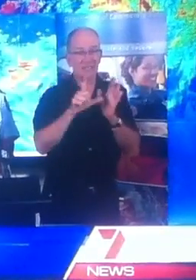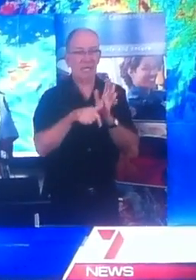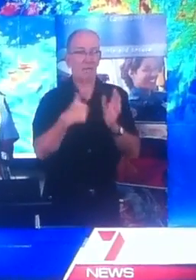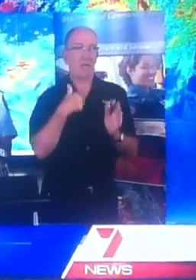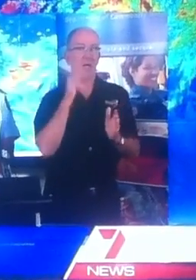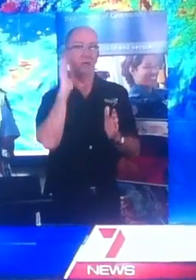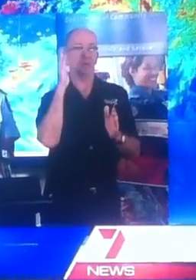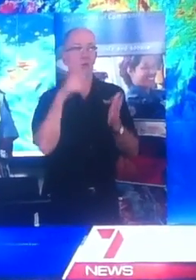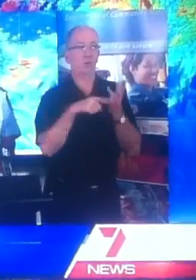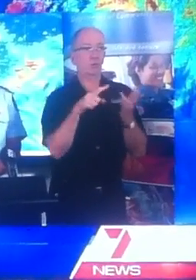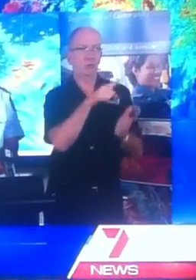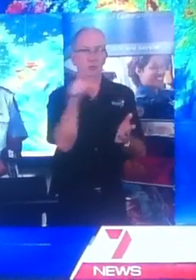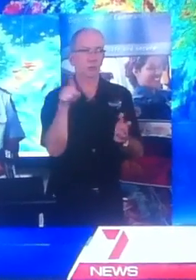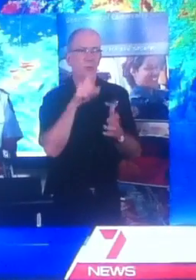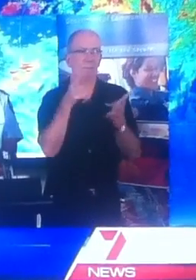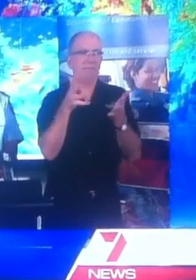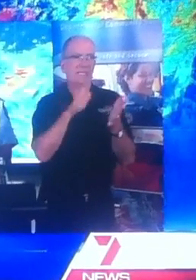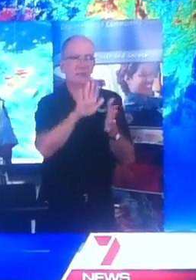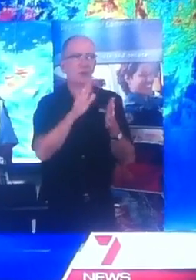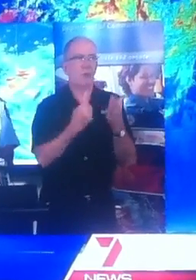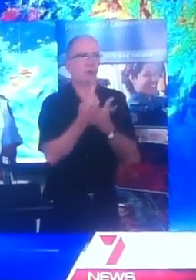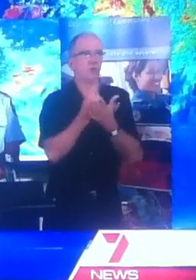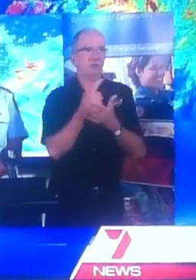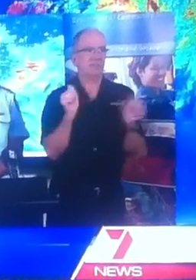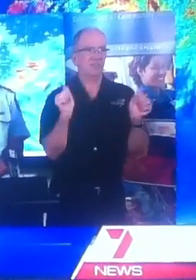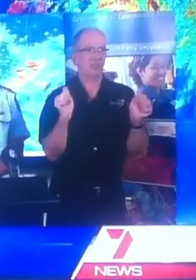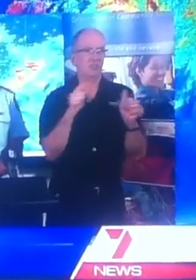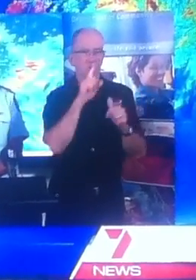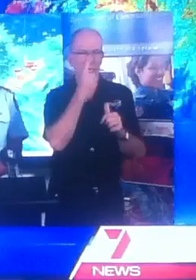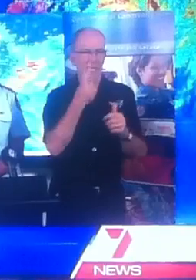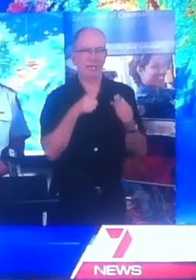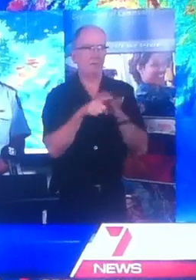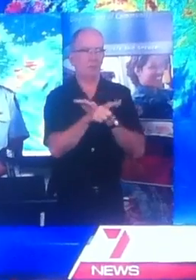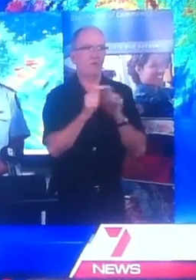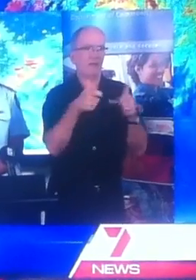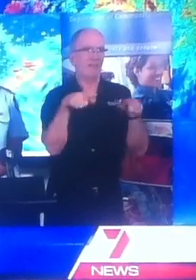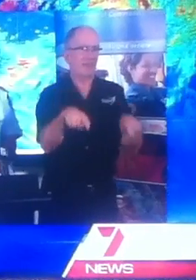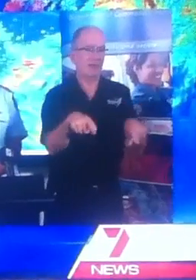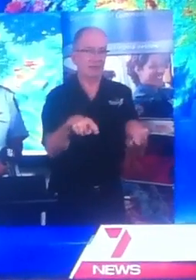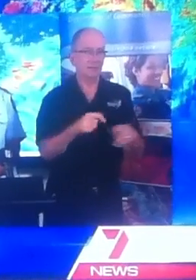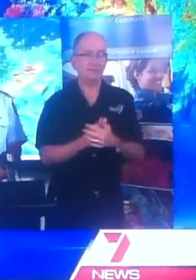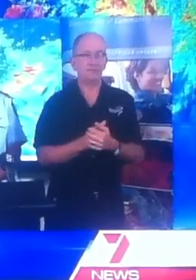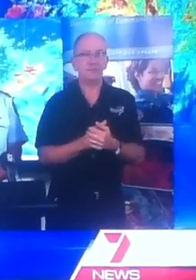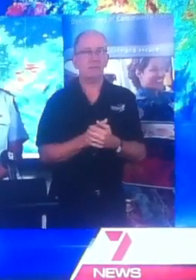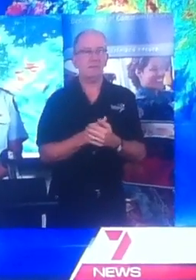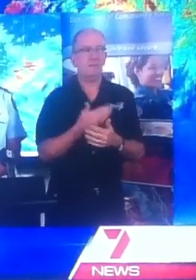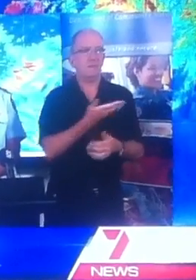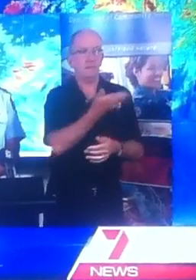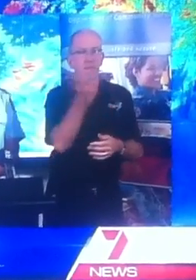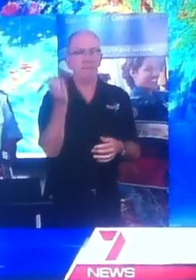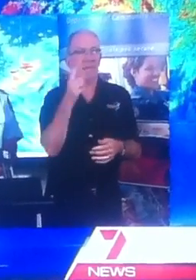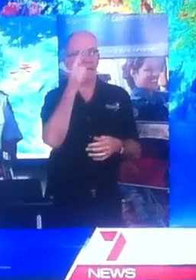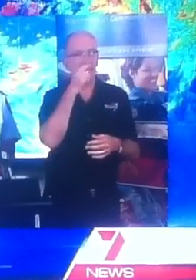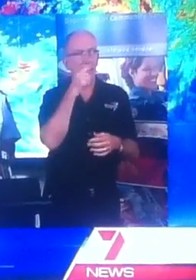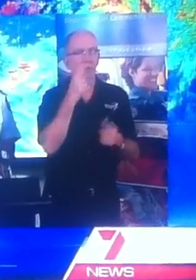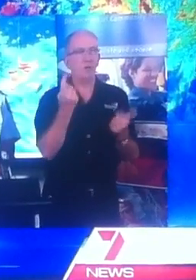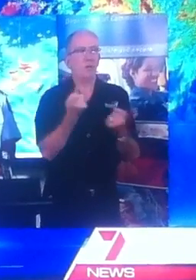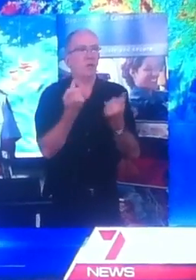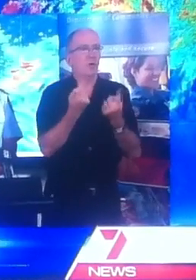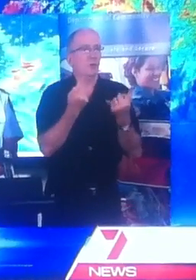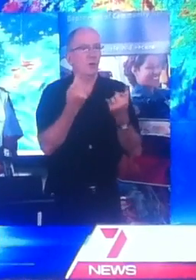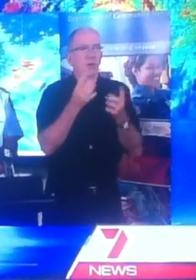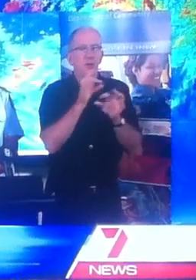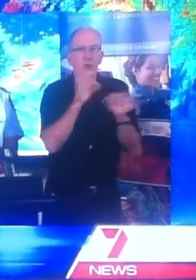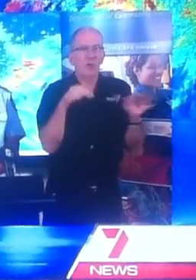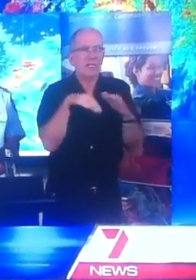will be no further opportunities for people to move. Those people who are not in an inundation area, please do